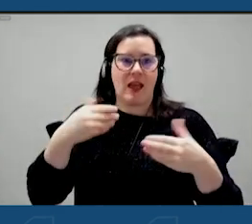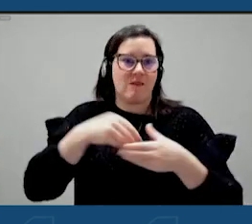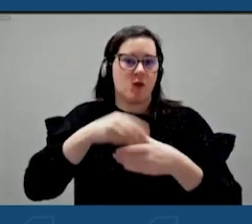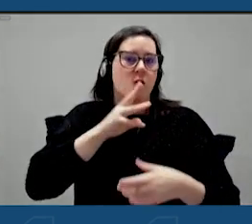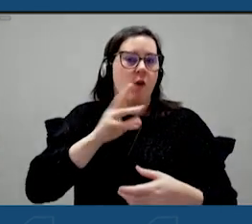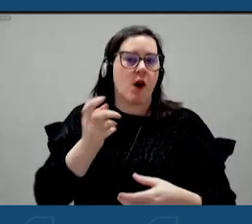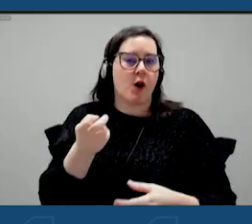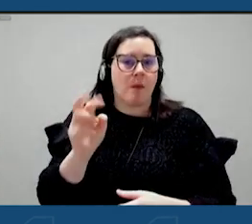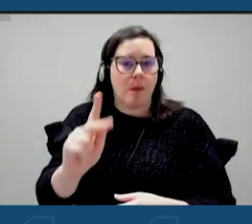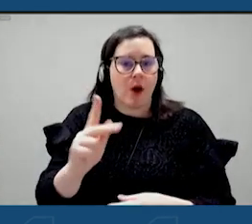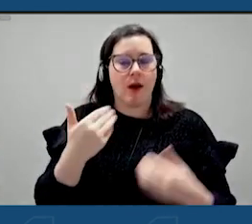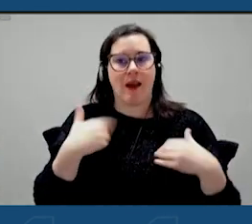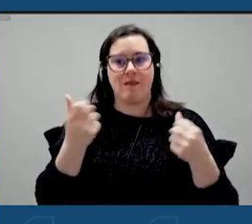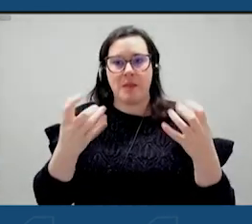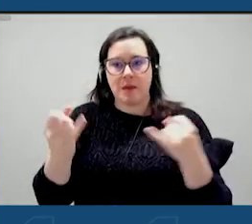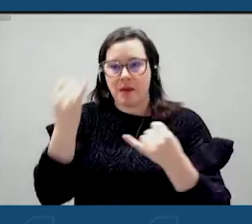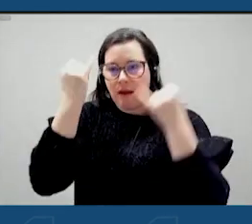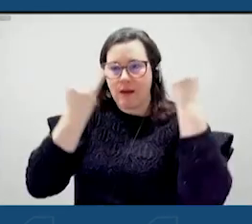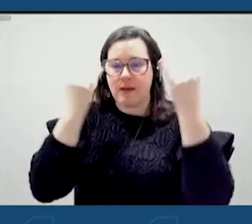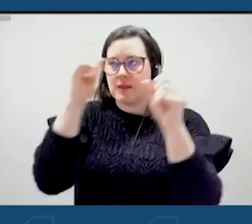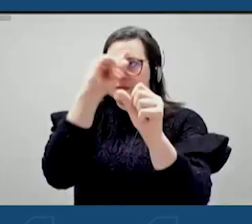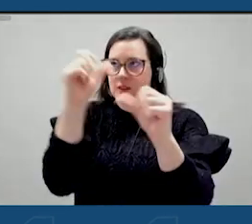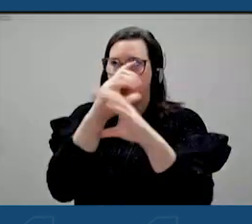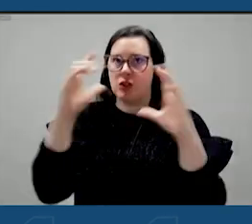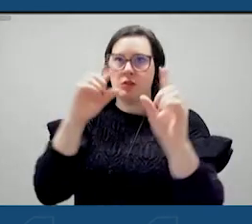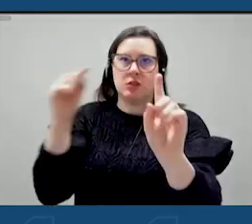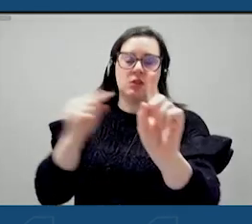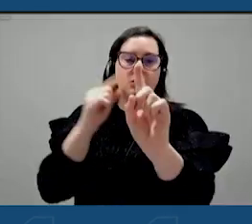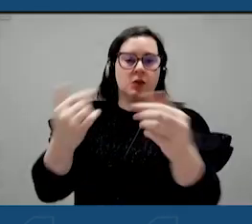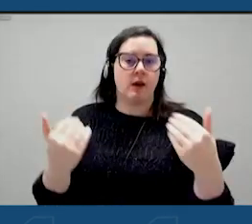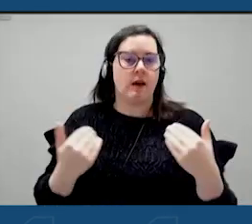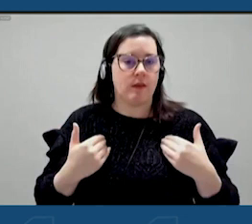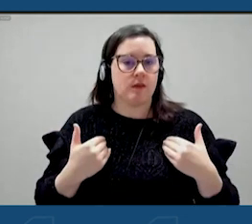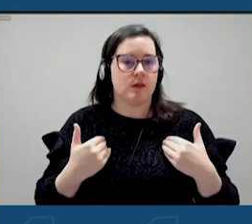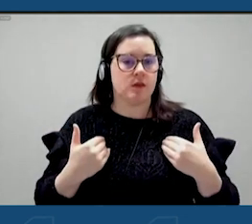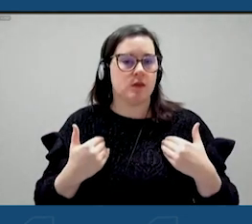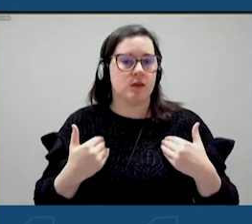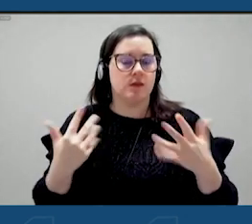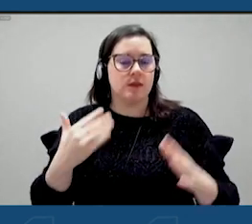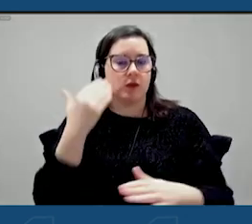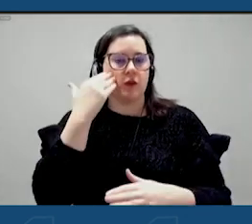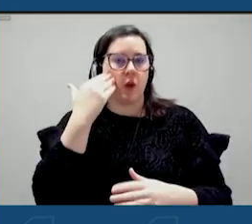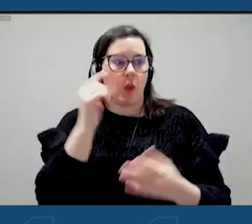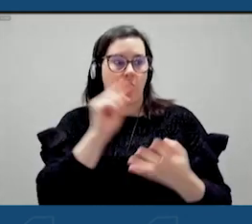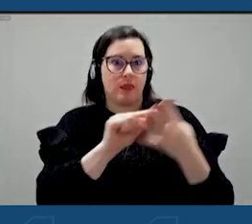And I know you have so many ideas and some visions. So, you know, we know that these ideas